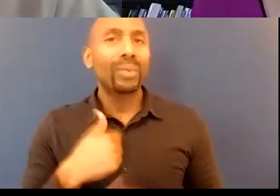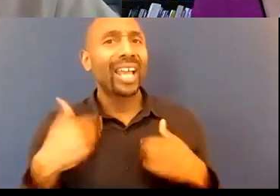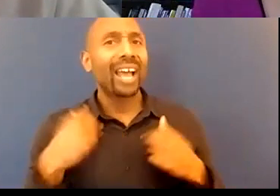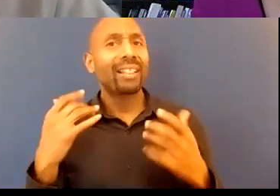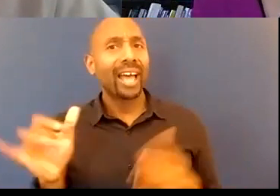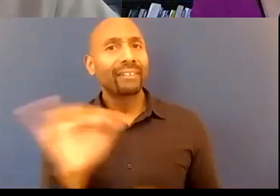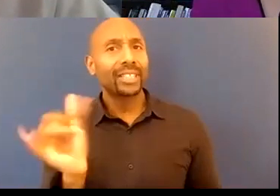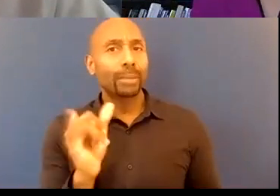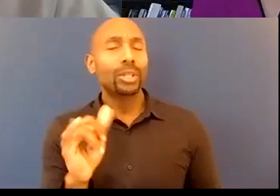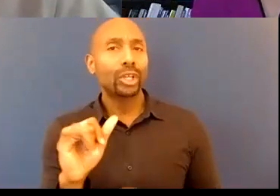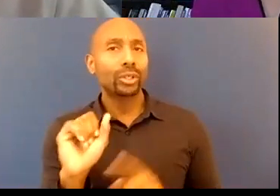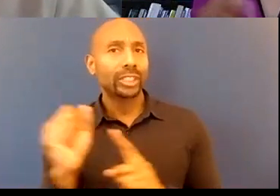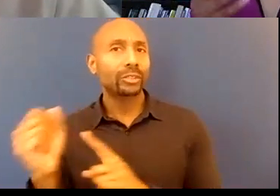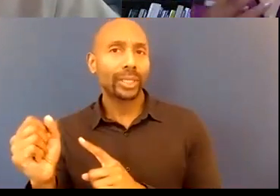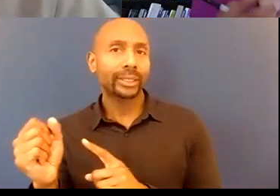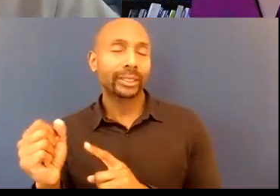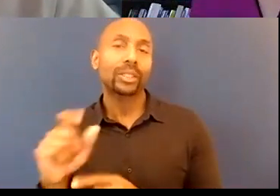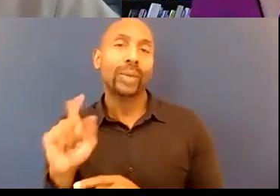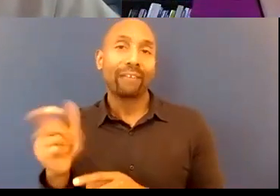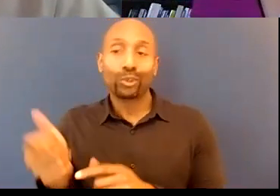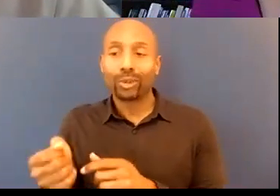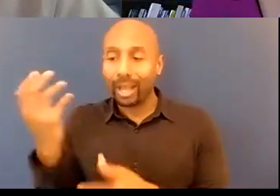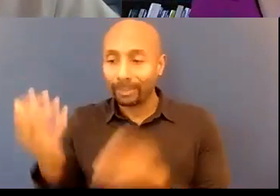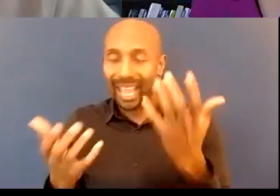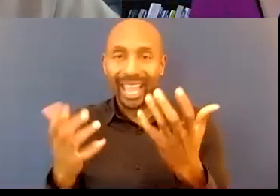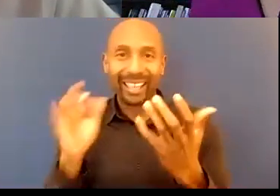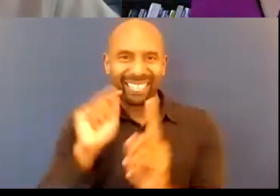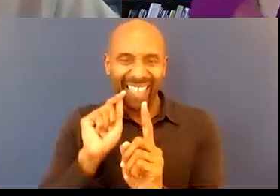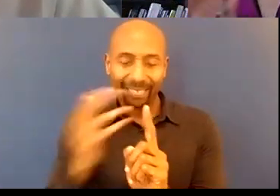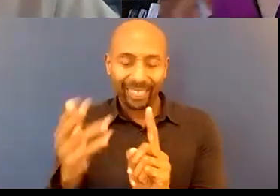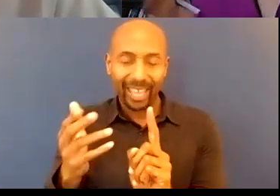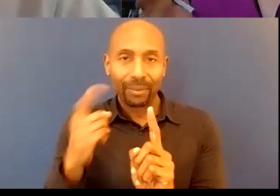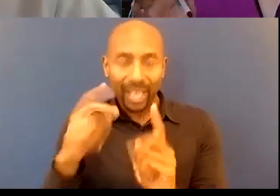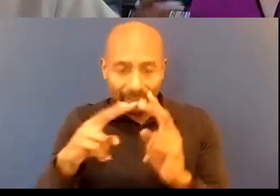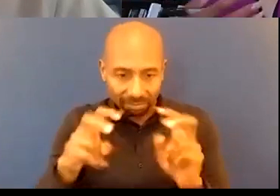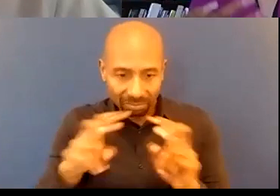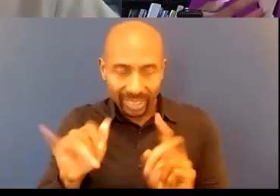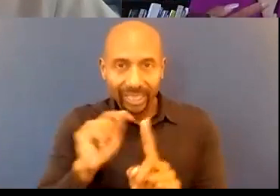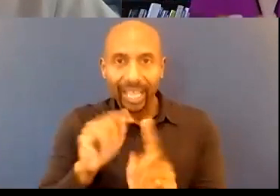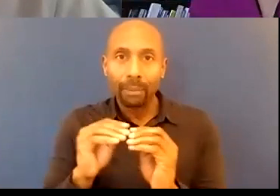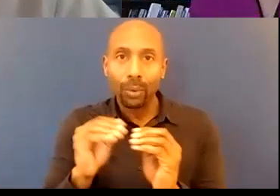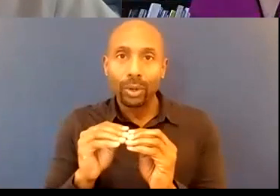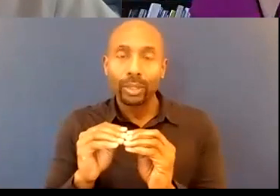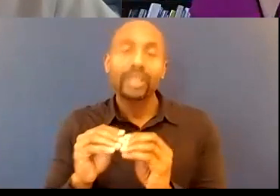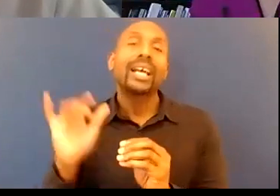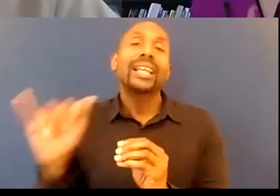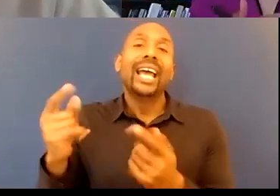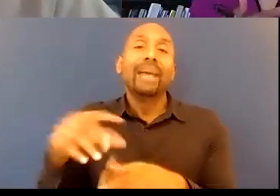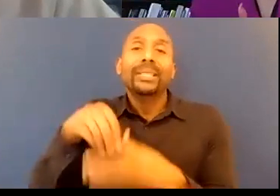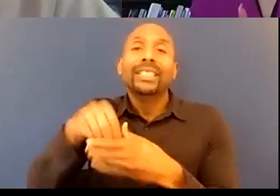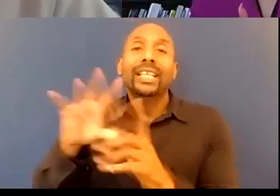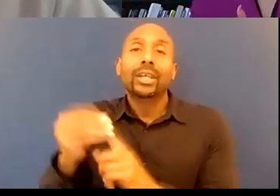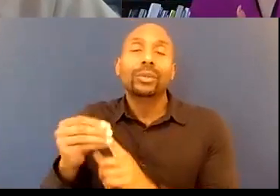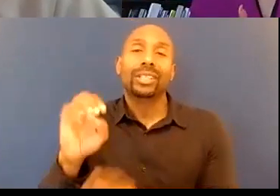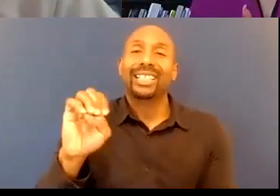unpack that and i think before you can bring groups together to have that conversation those are in those are in cultural conversations right so if we